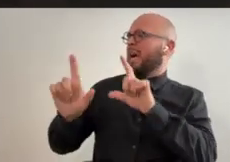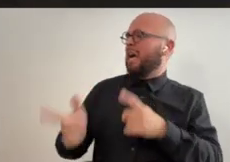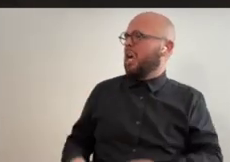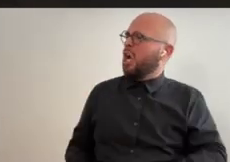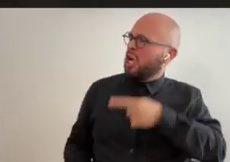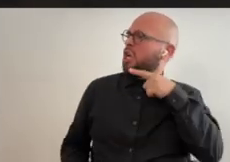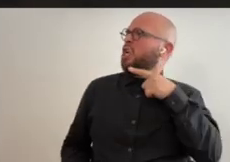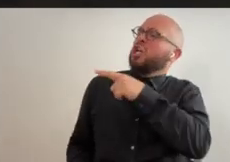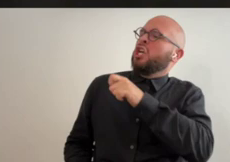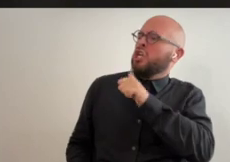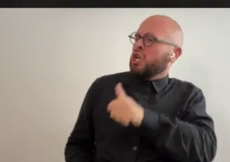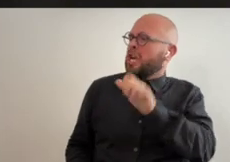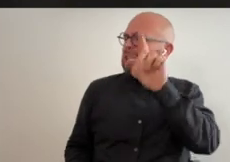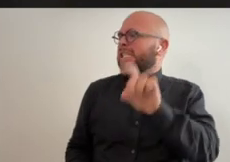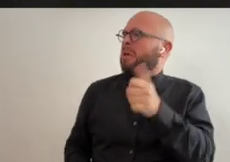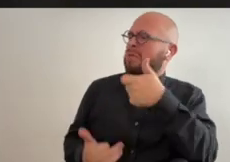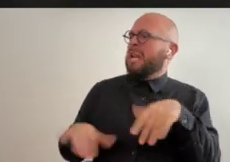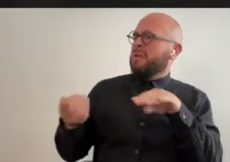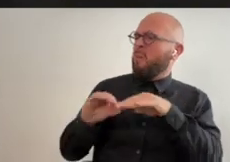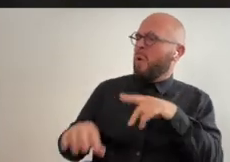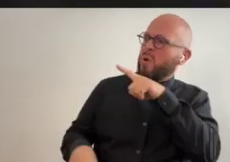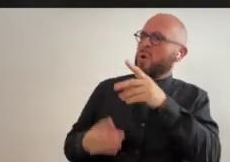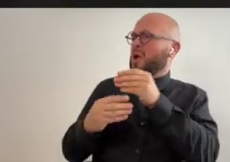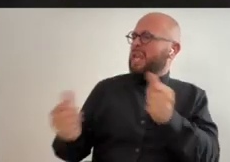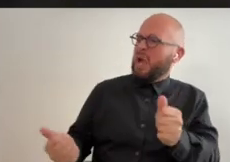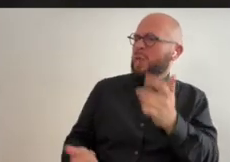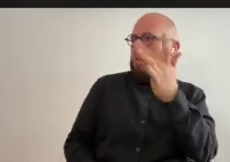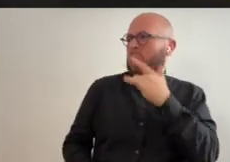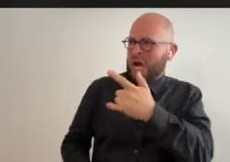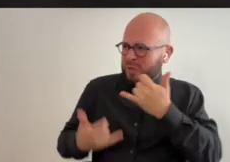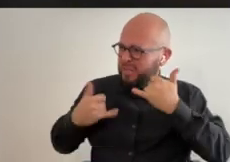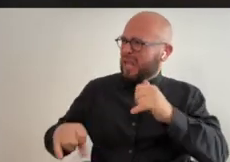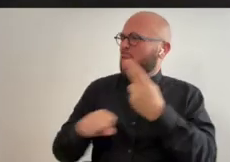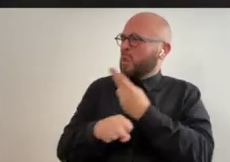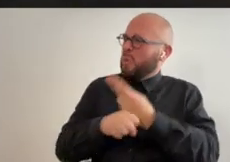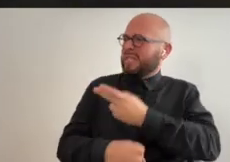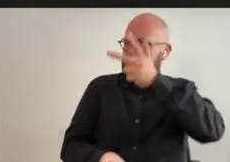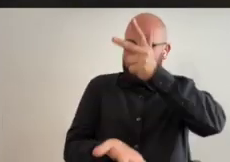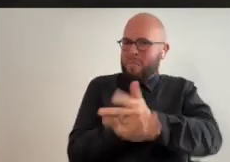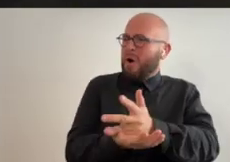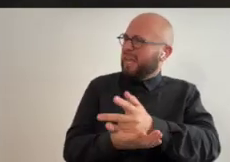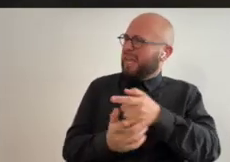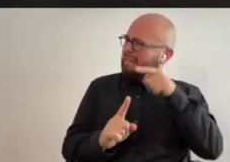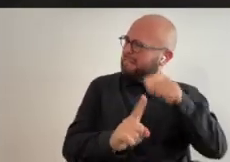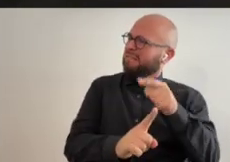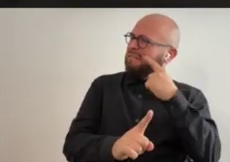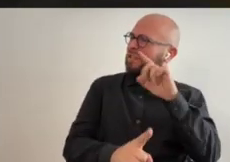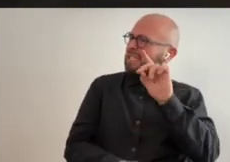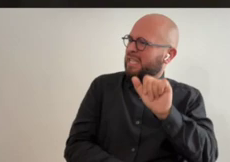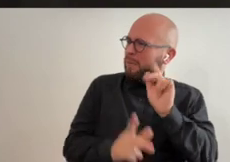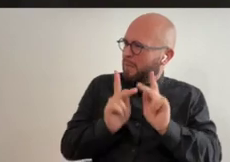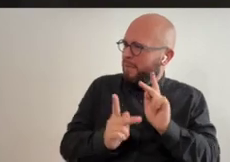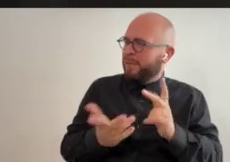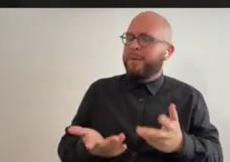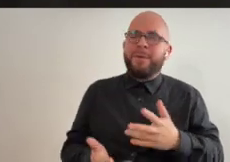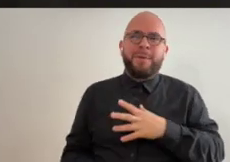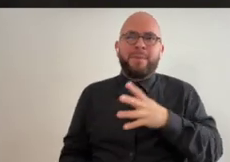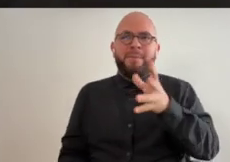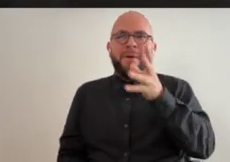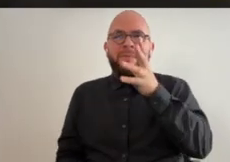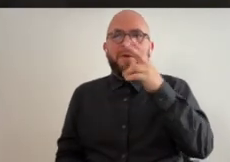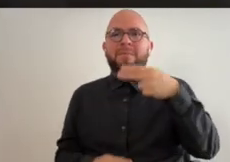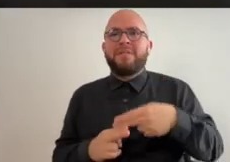her why are you using that it's like you're not you're not disabled anymore you're healed why are you still using that